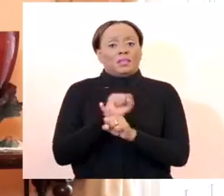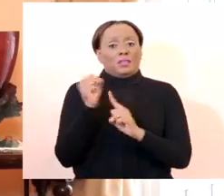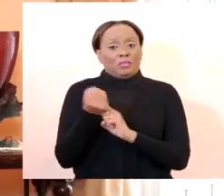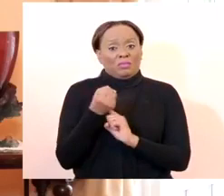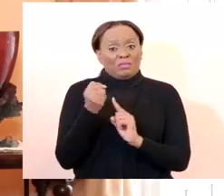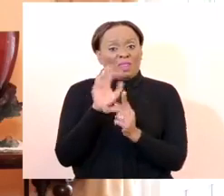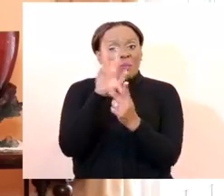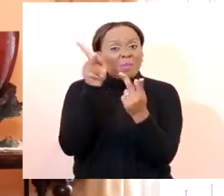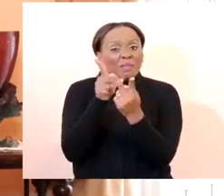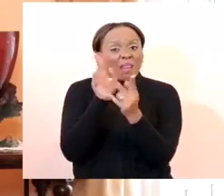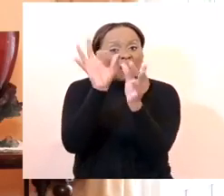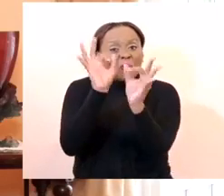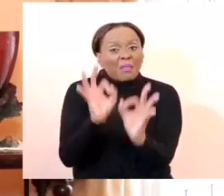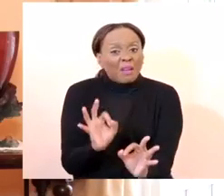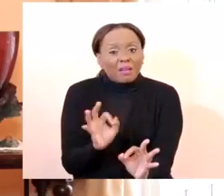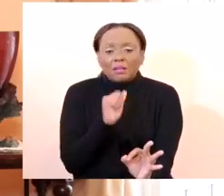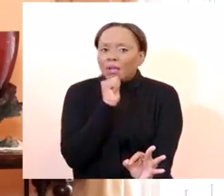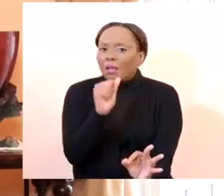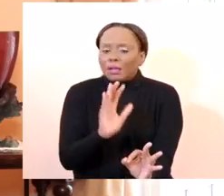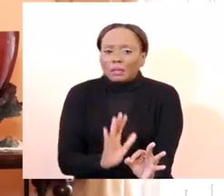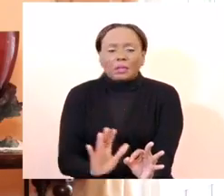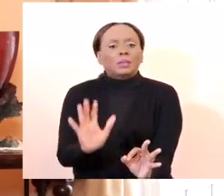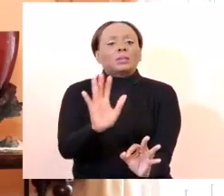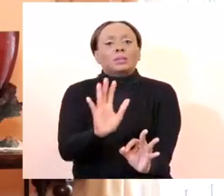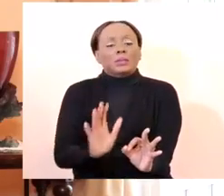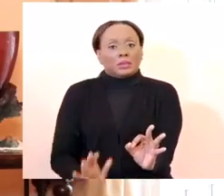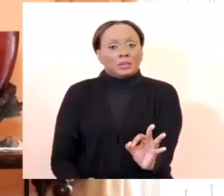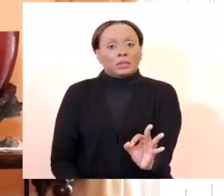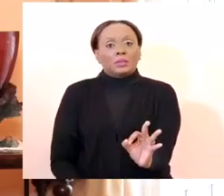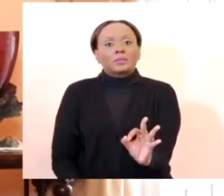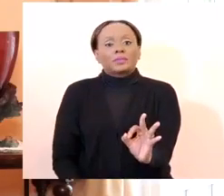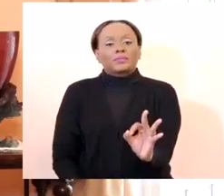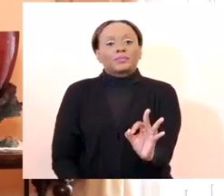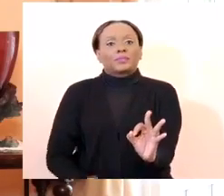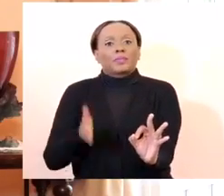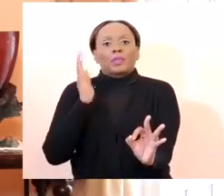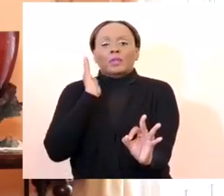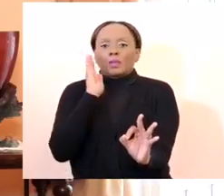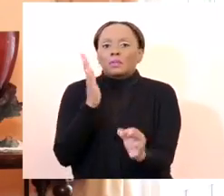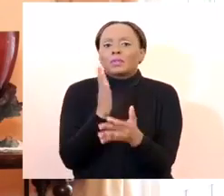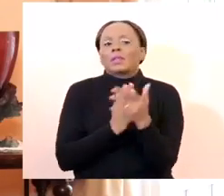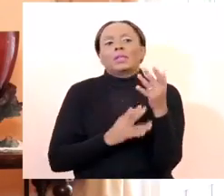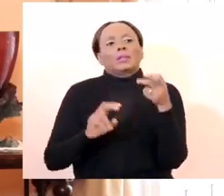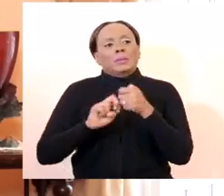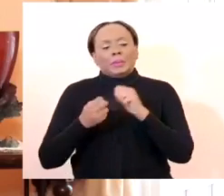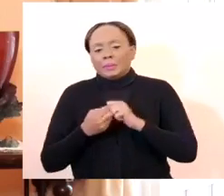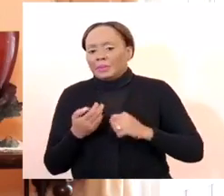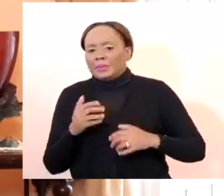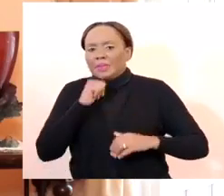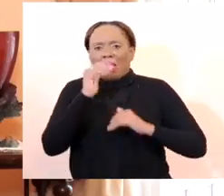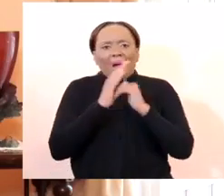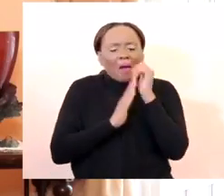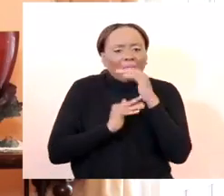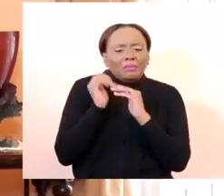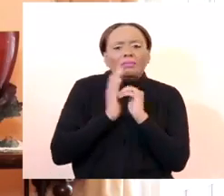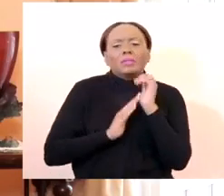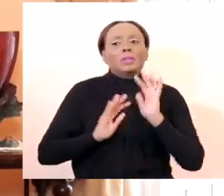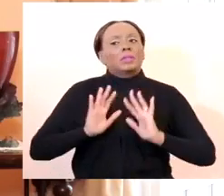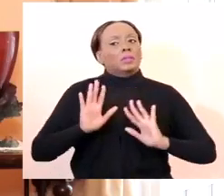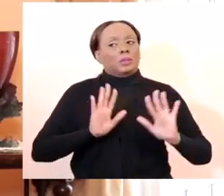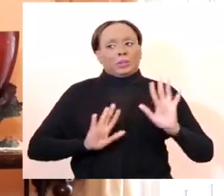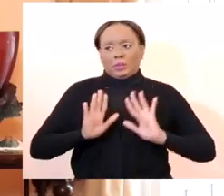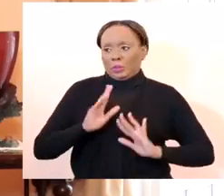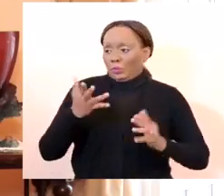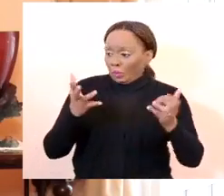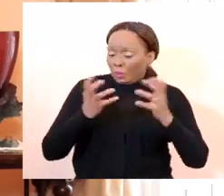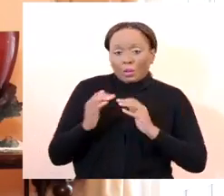Minister Simmons said yesterday, the Prime Minister said a few days ago, there will be some inconvenience to people. We're trying to be